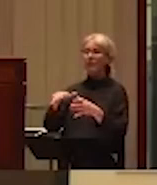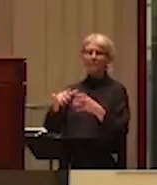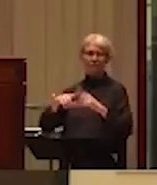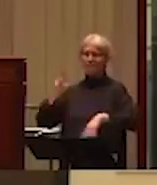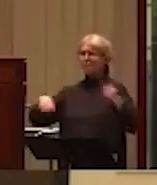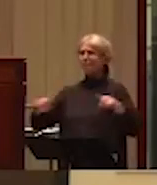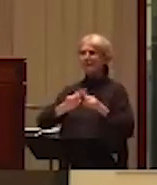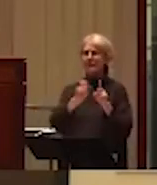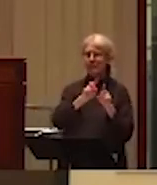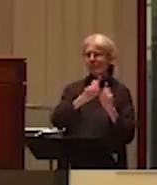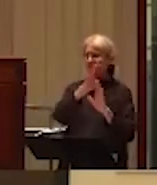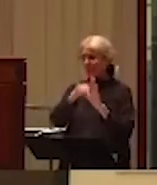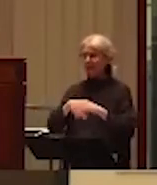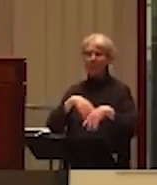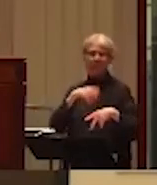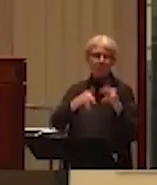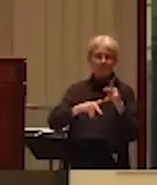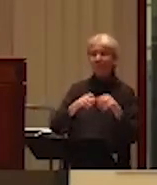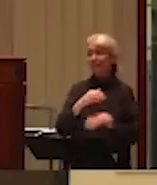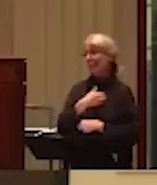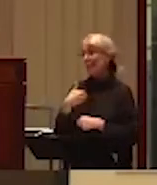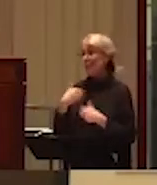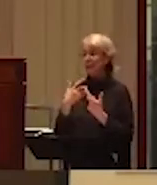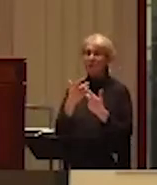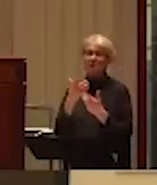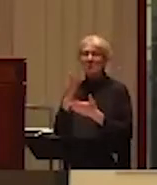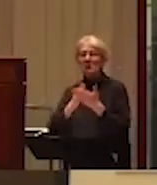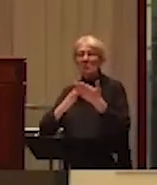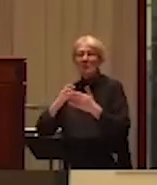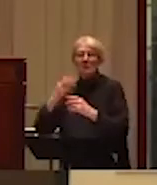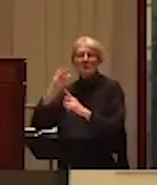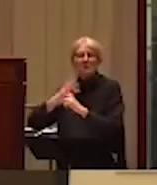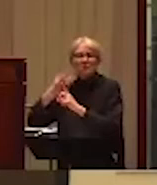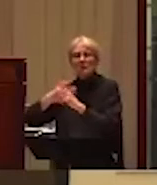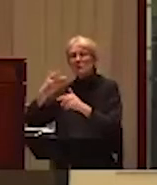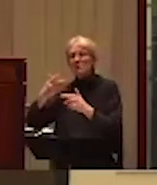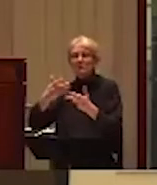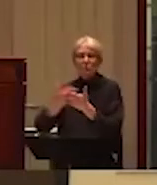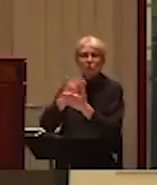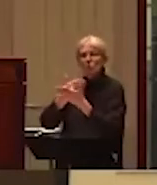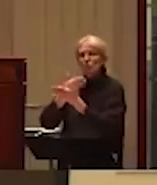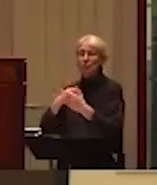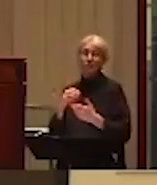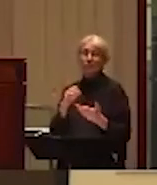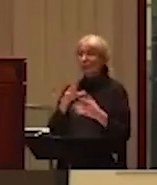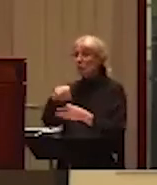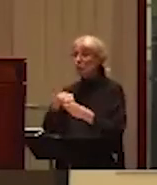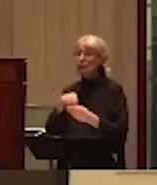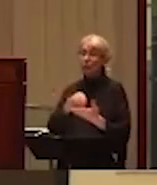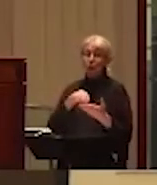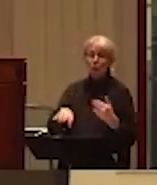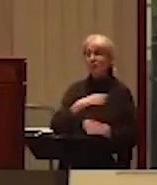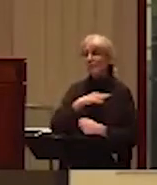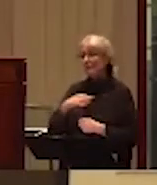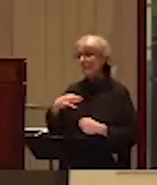our institution. committee membership is partially renewed each year and with the intent that students, staff, faculty, and people of diverse backgrounds are